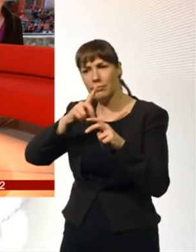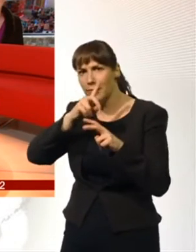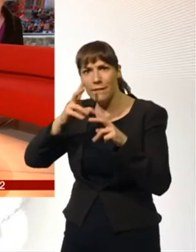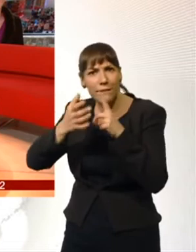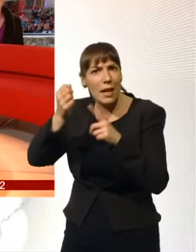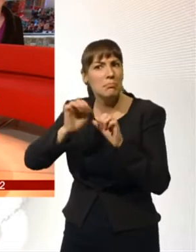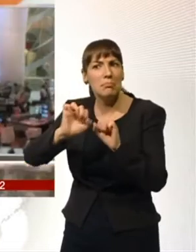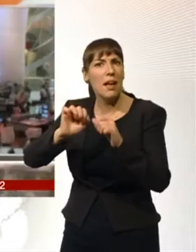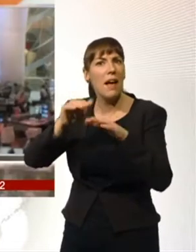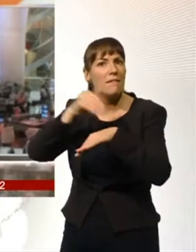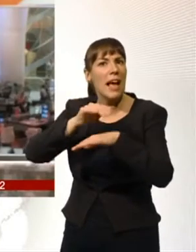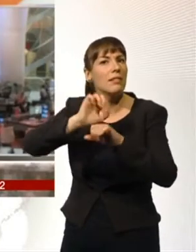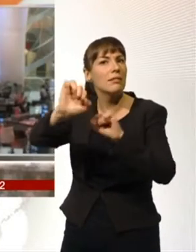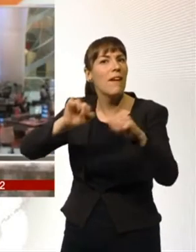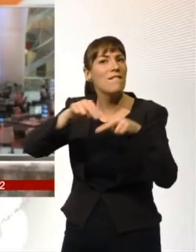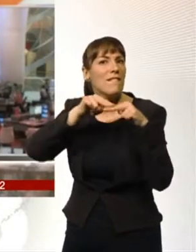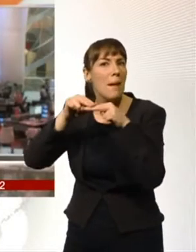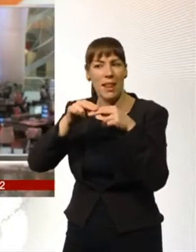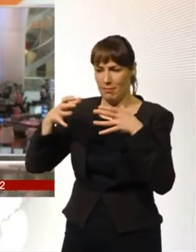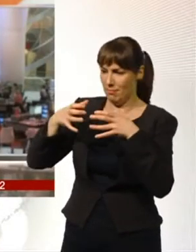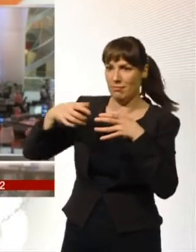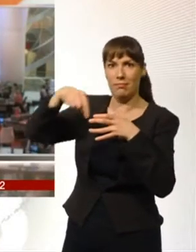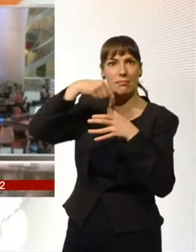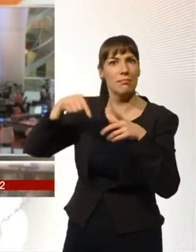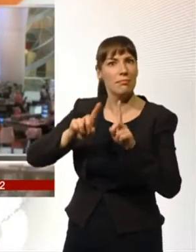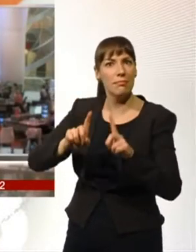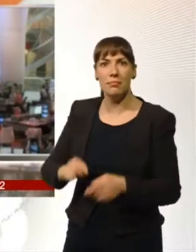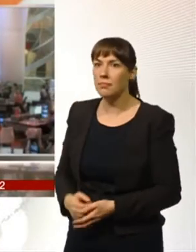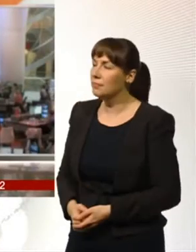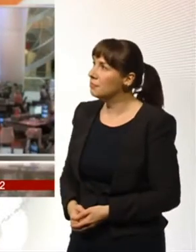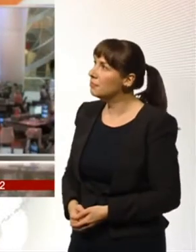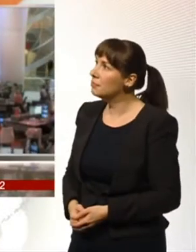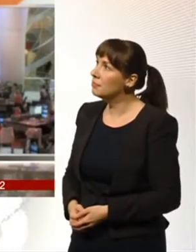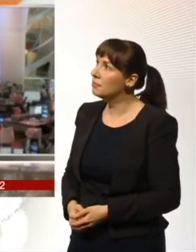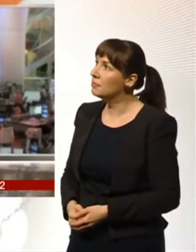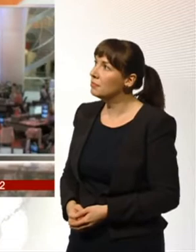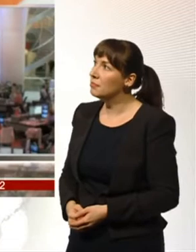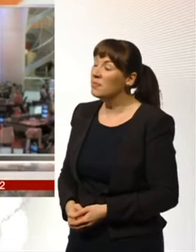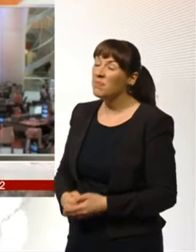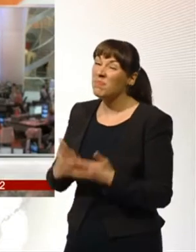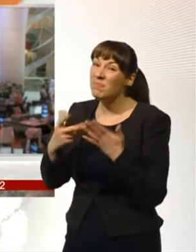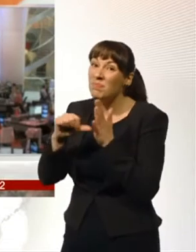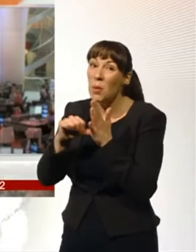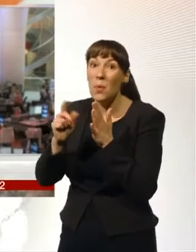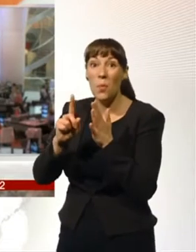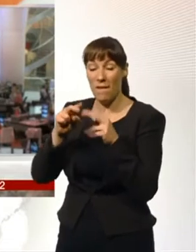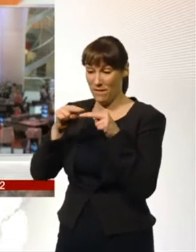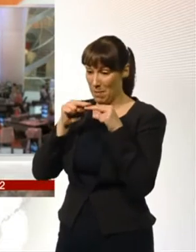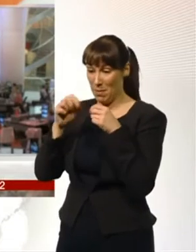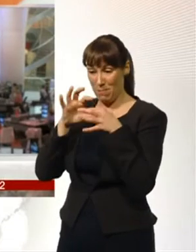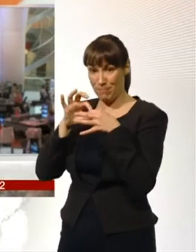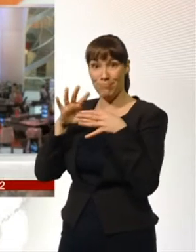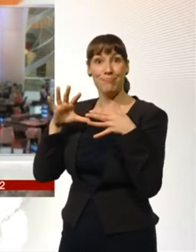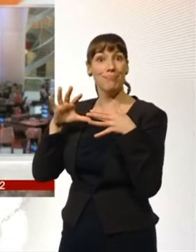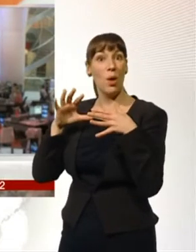changing, do you think? Well, I think the thing is that we're becoming more fragmented, because we're all going to our separate corners. And I think